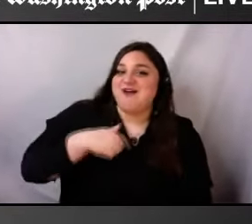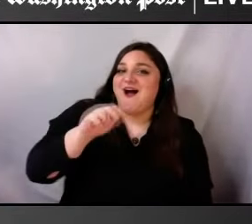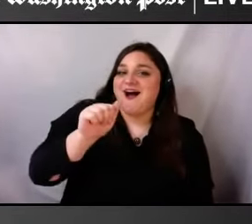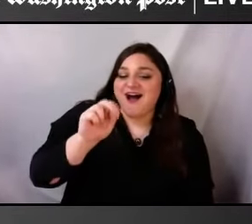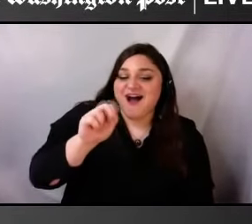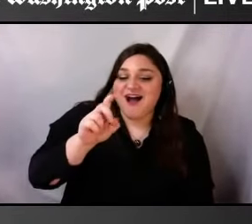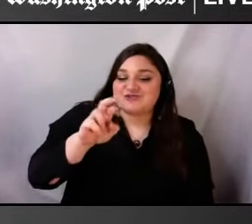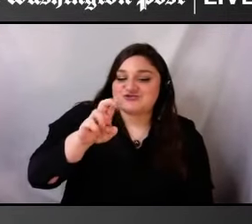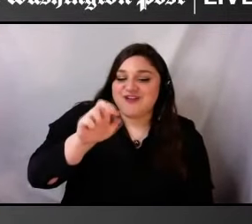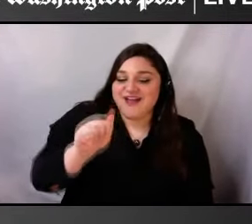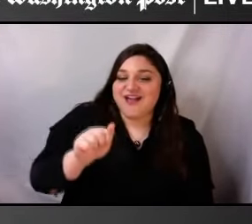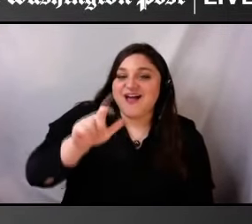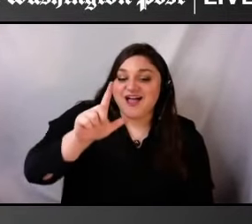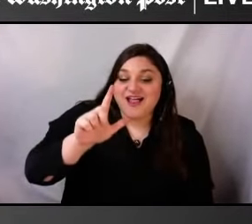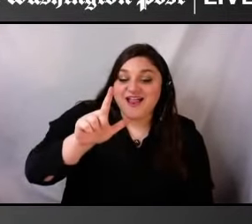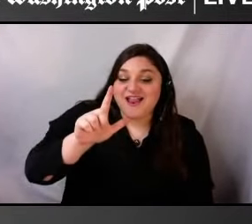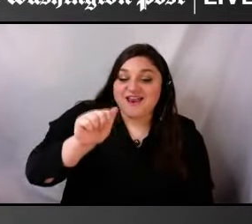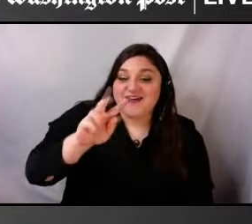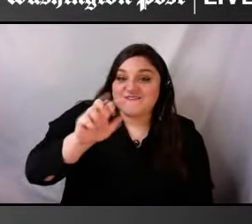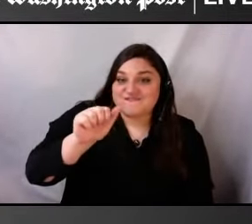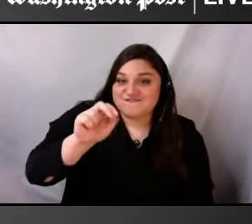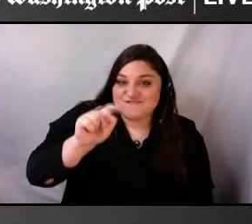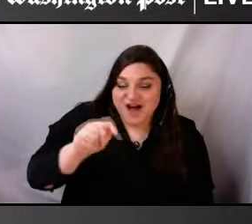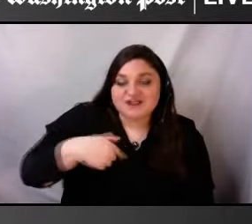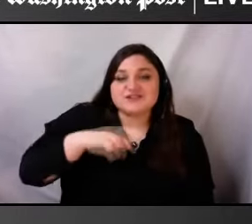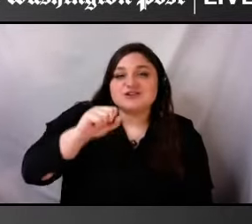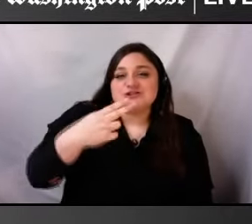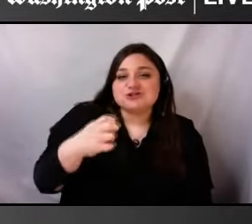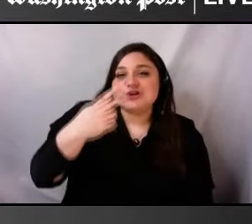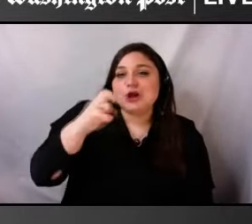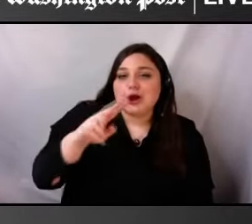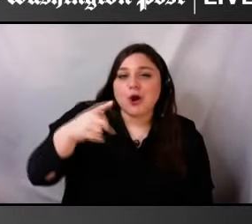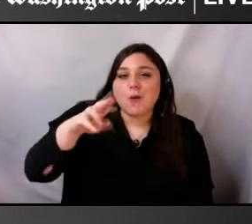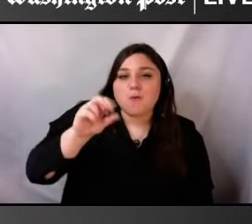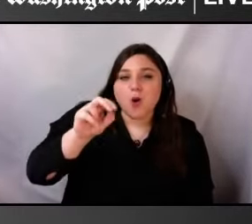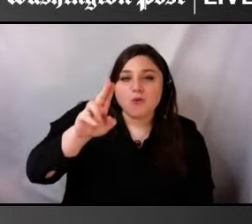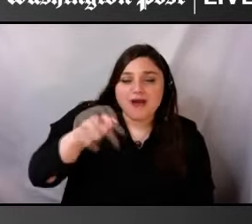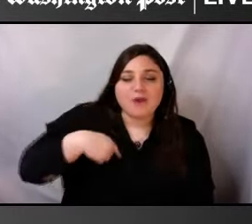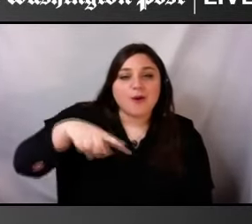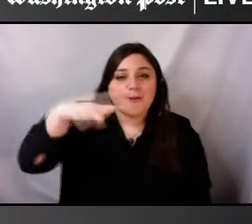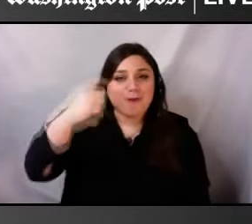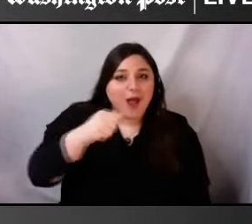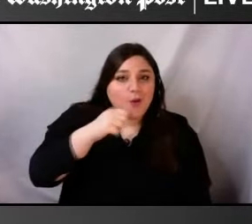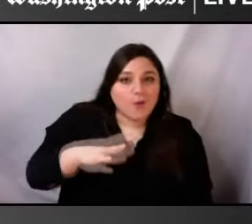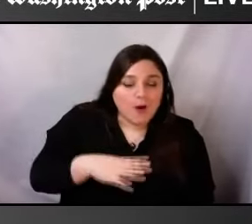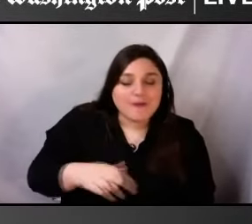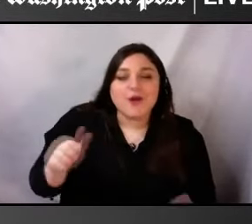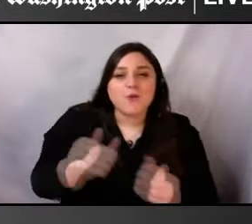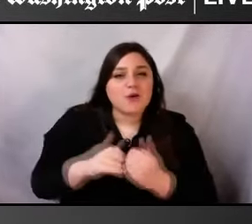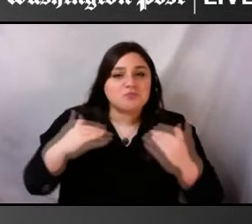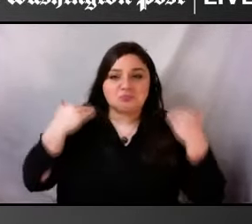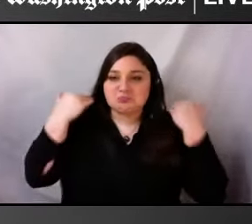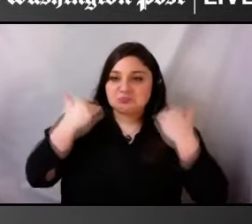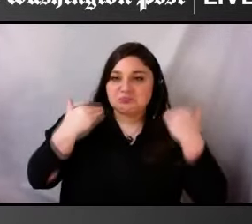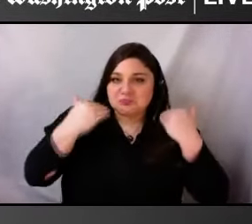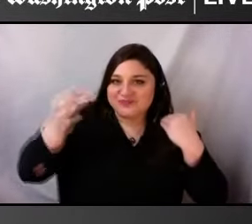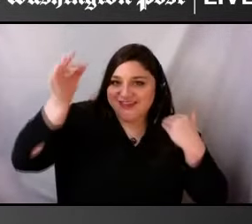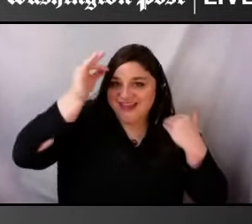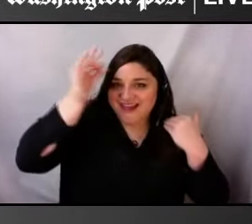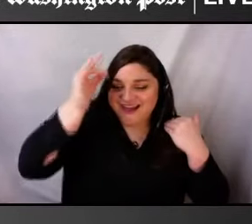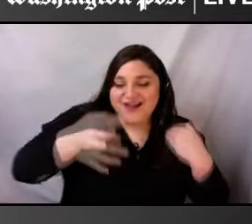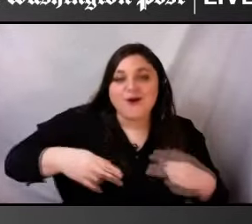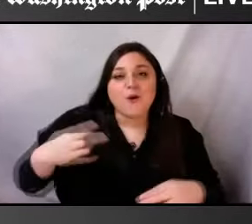her pronouns. I am a Black woman with chin-length hair. And I'm wearing gold